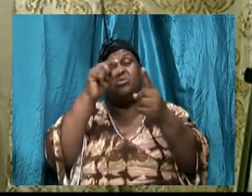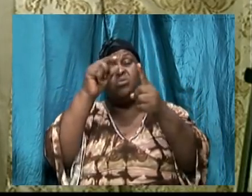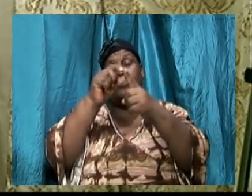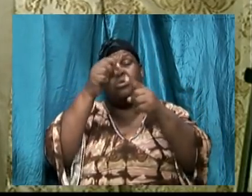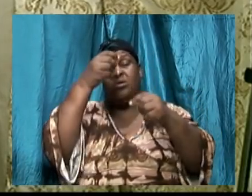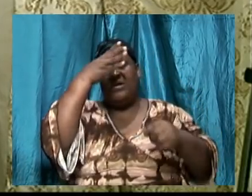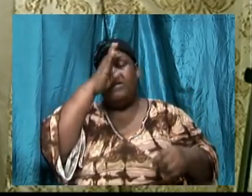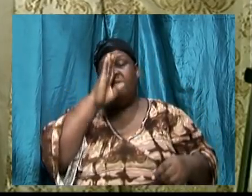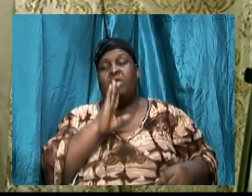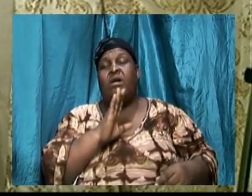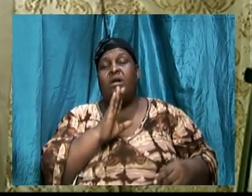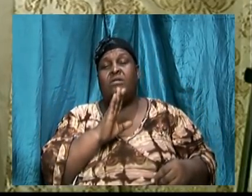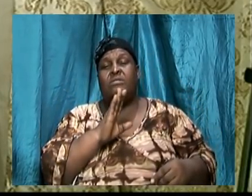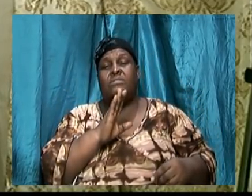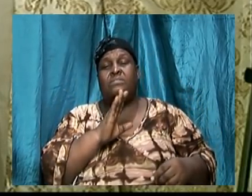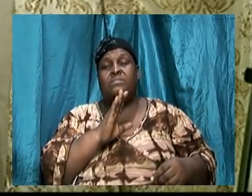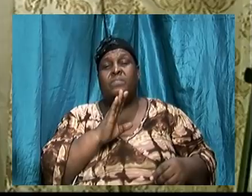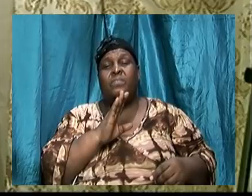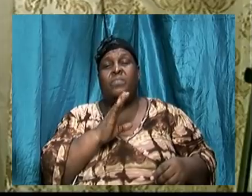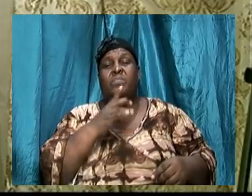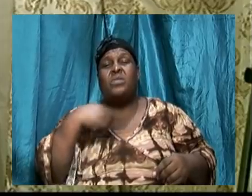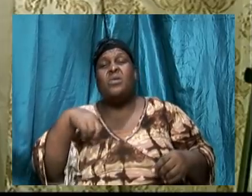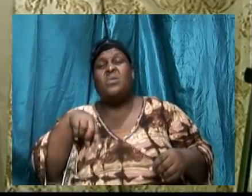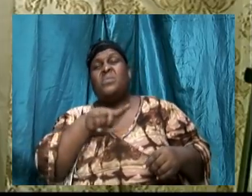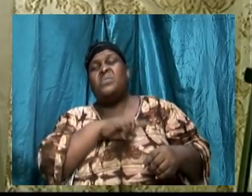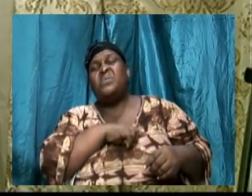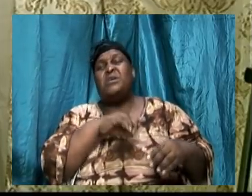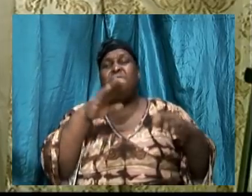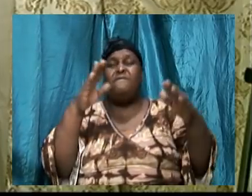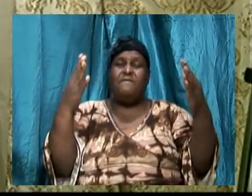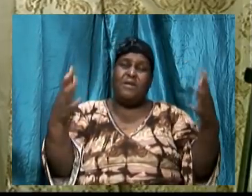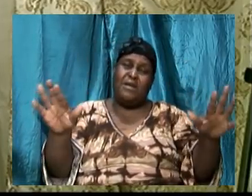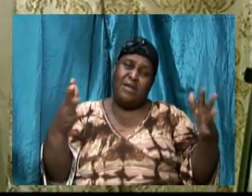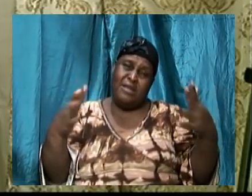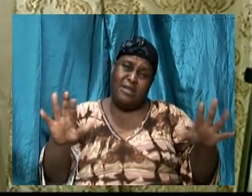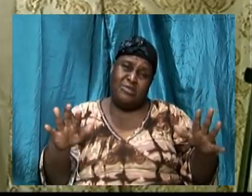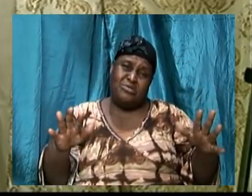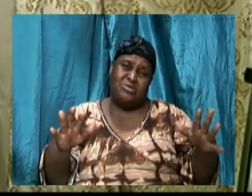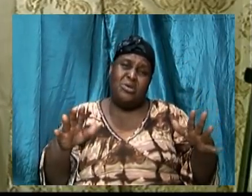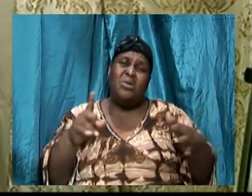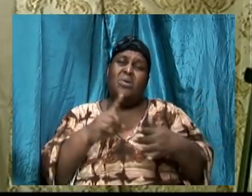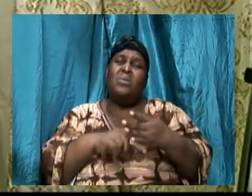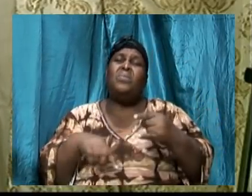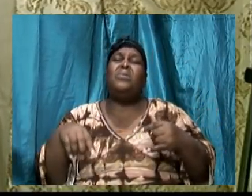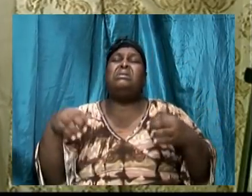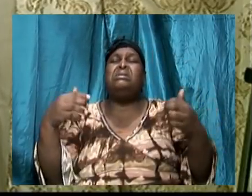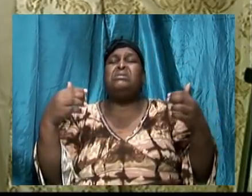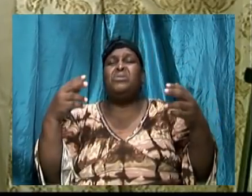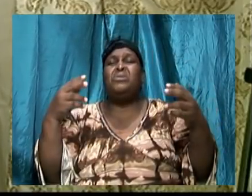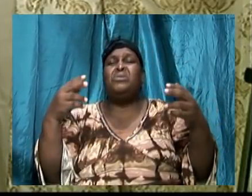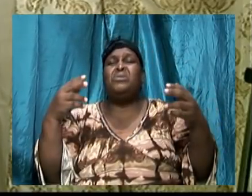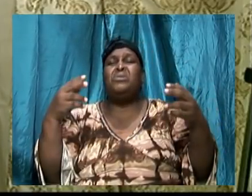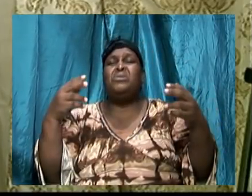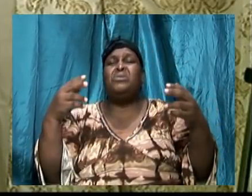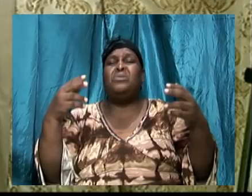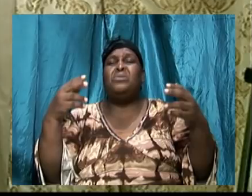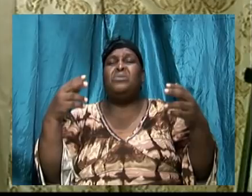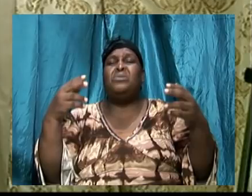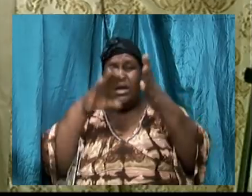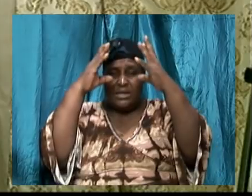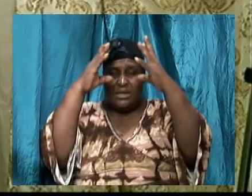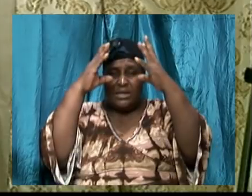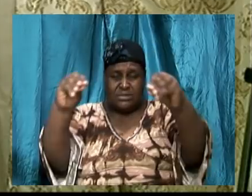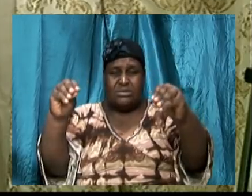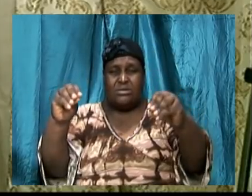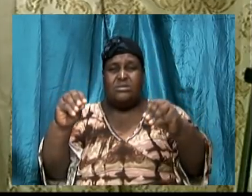couple of weeks so that we can be clear in our minds that when it comes to the